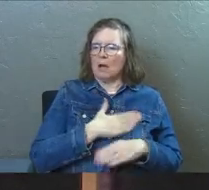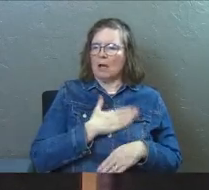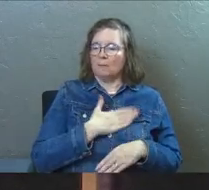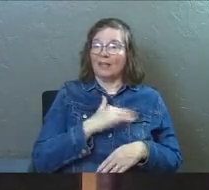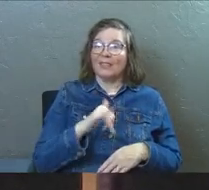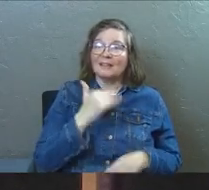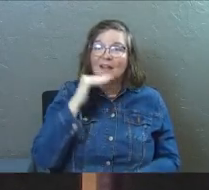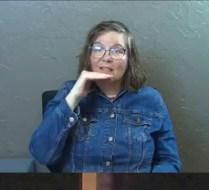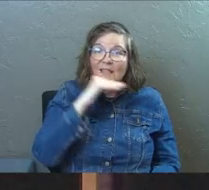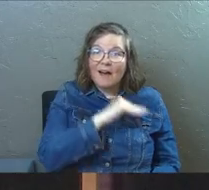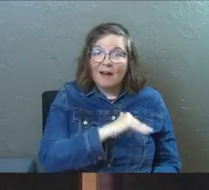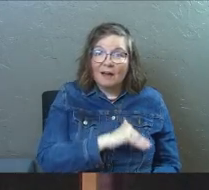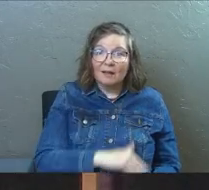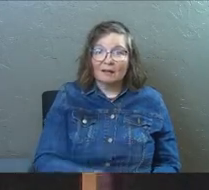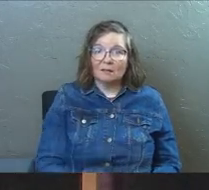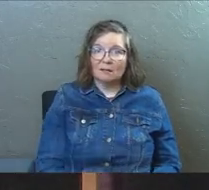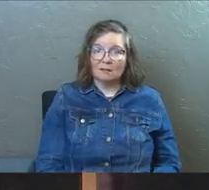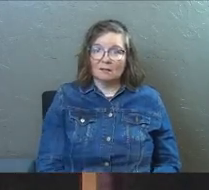lie.